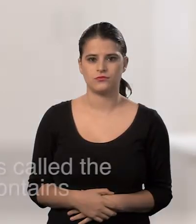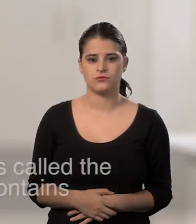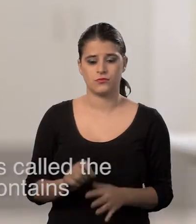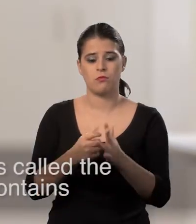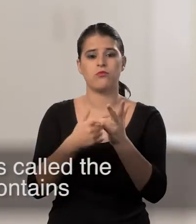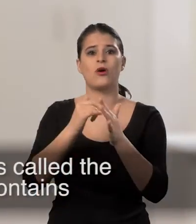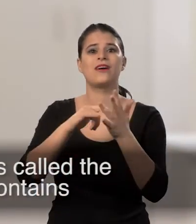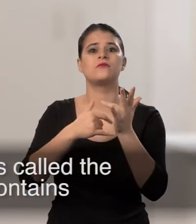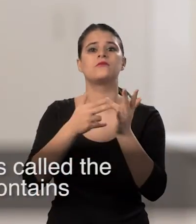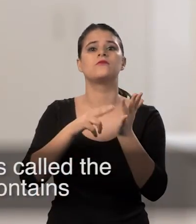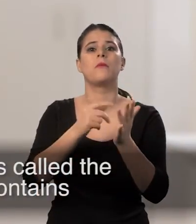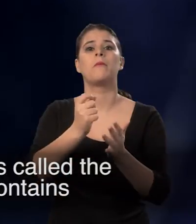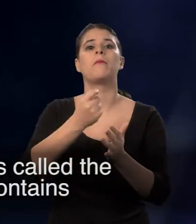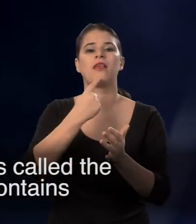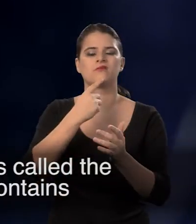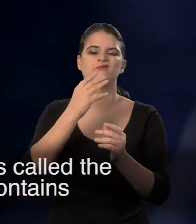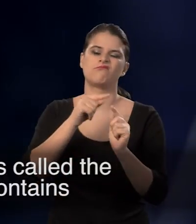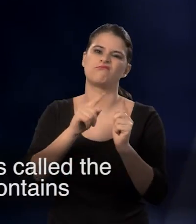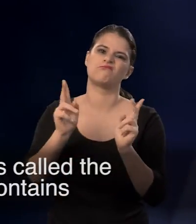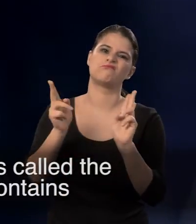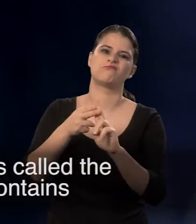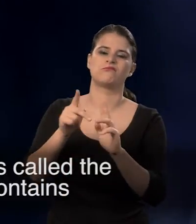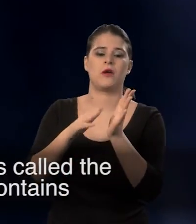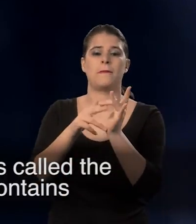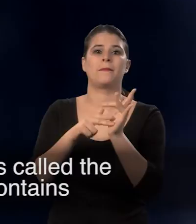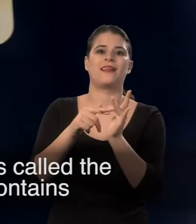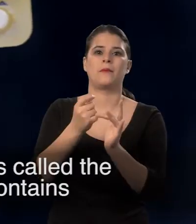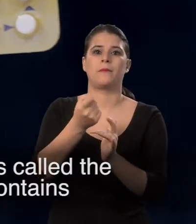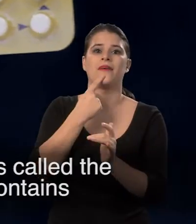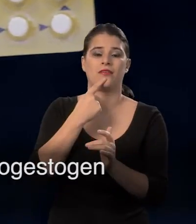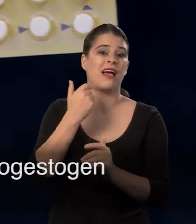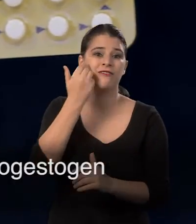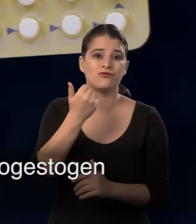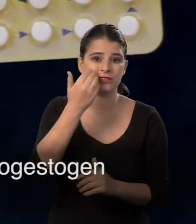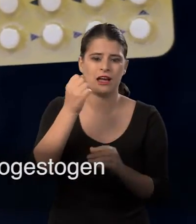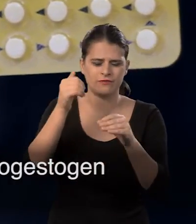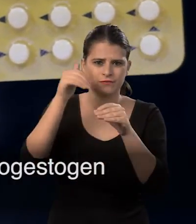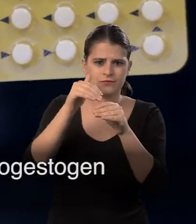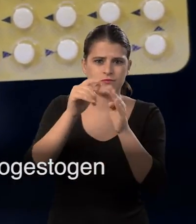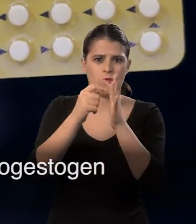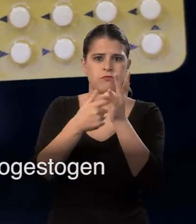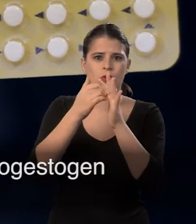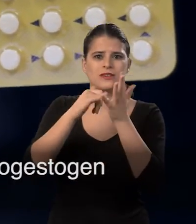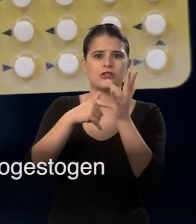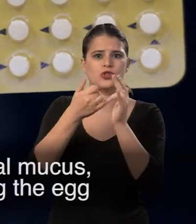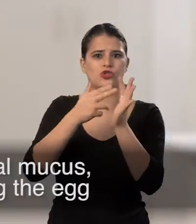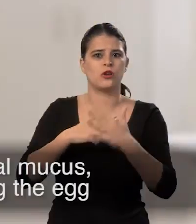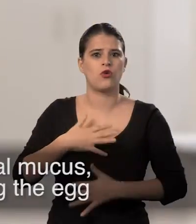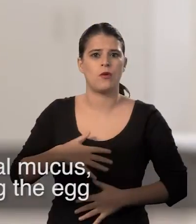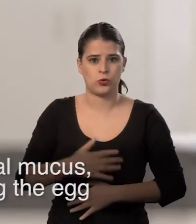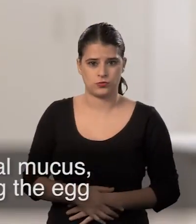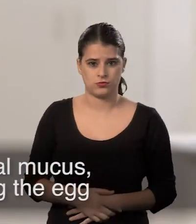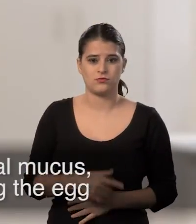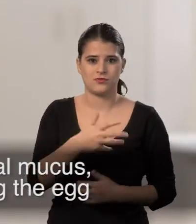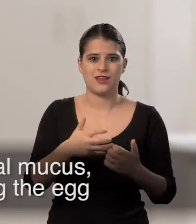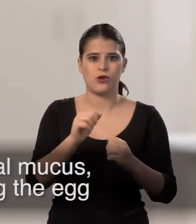Progestogen only pill is sometimes called the mini pill. It's taken daily and contains small amounts of the hormone progestogen. It